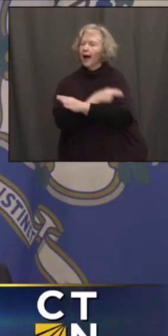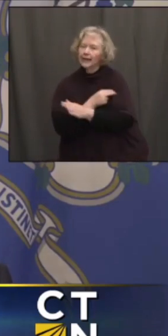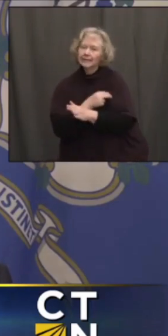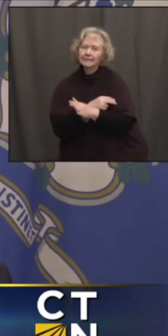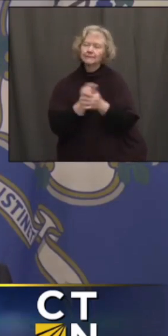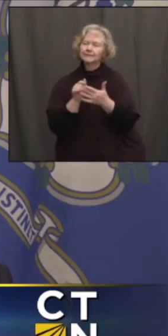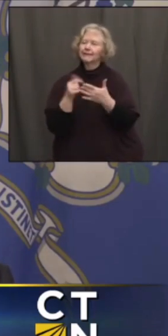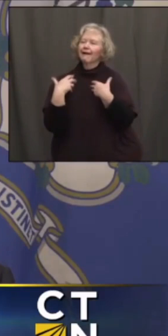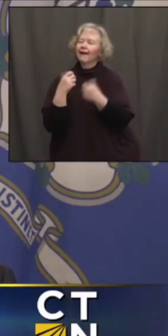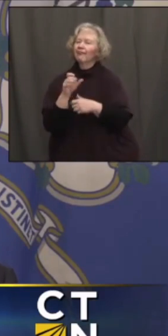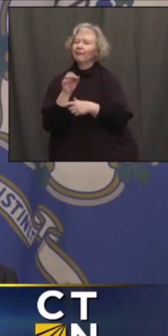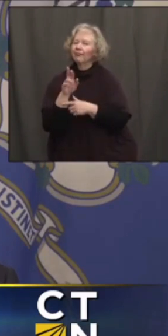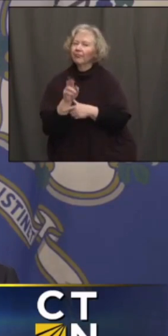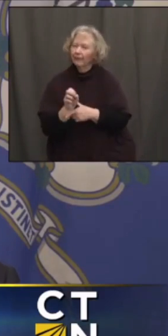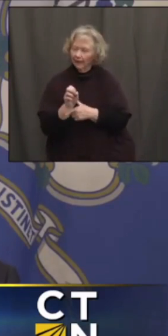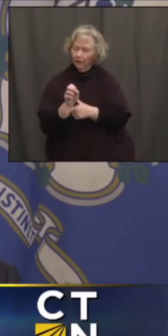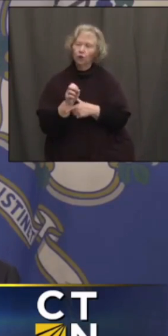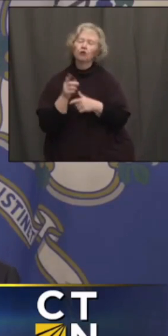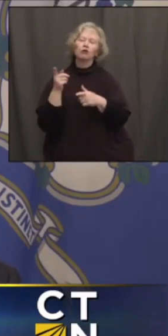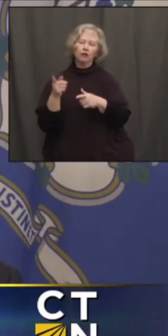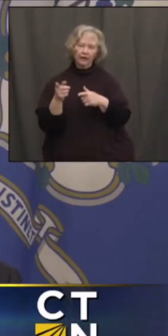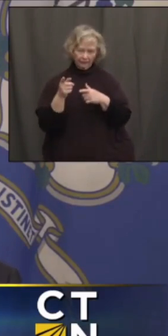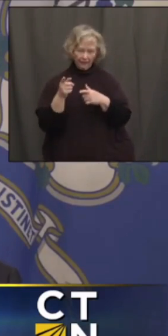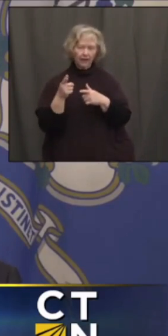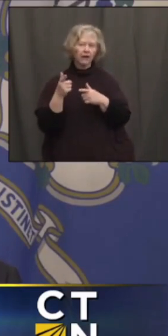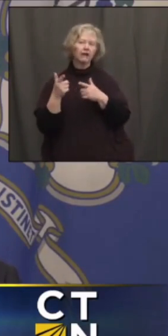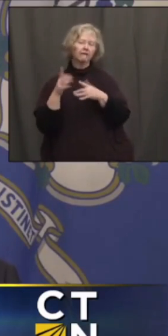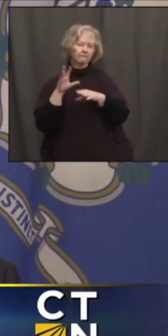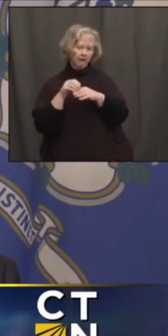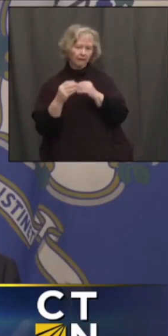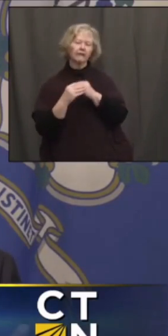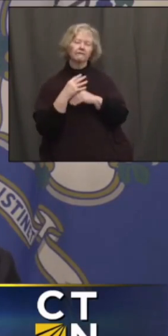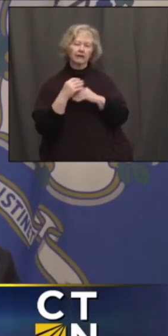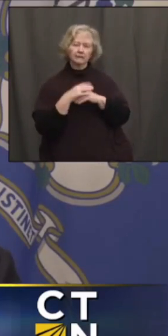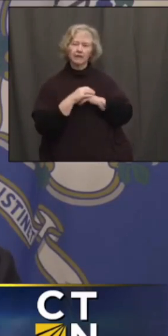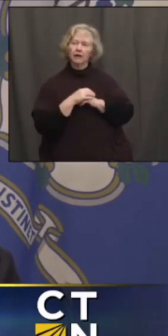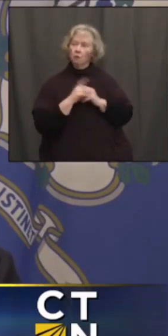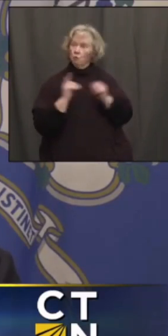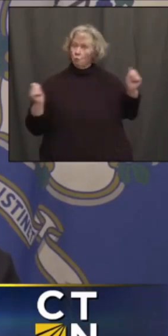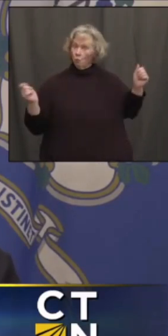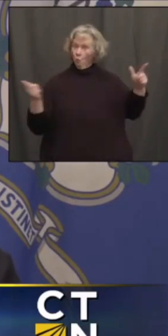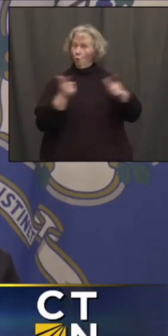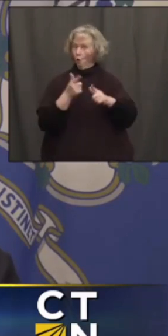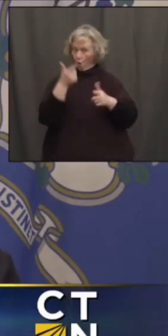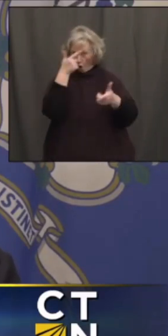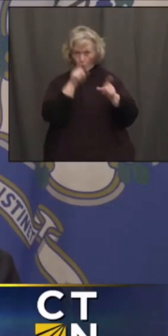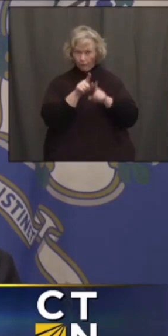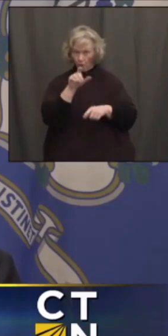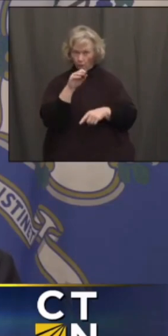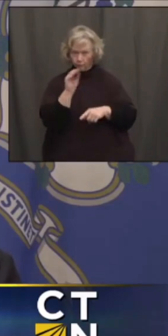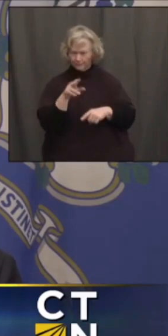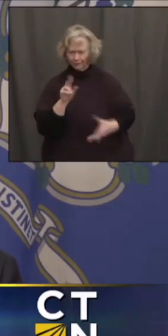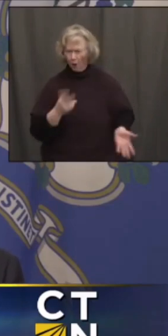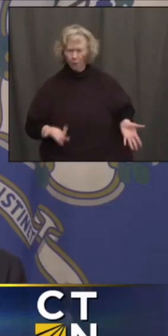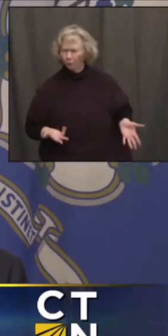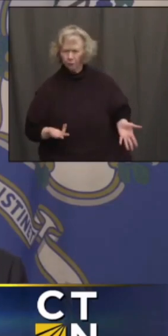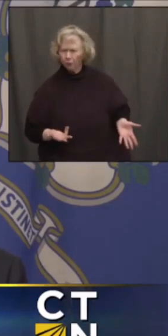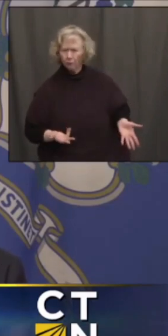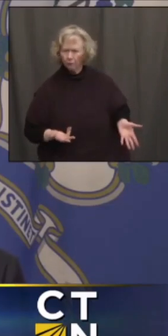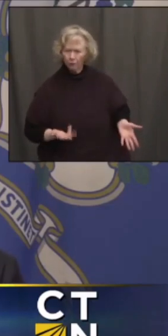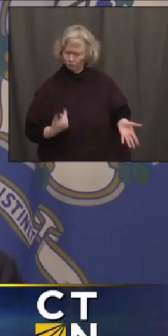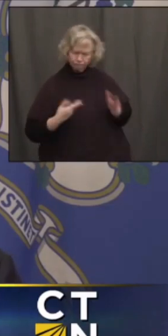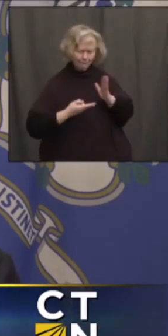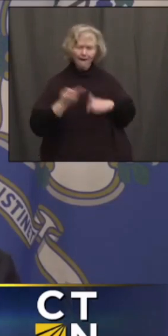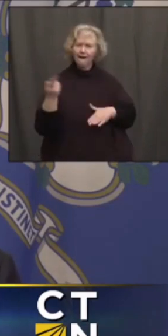a lot of the health care experts, many of whom advised us before. Was it unanimous? No. I'll be blunt about it. mean, there's a